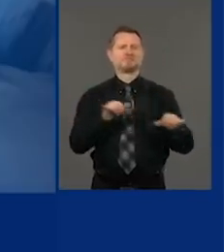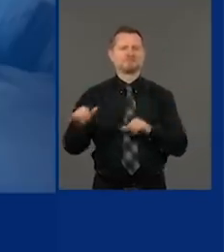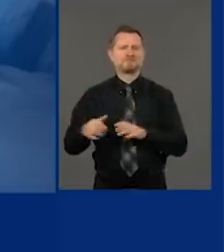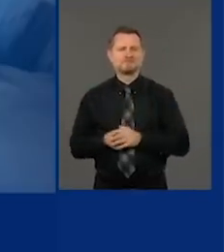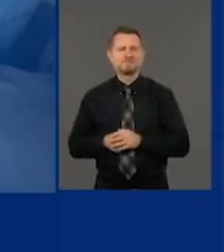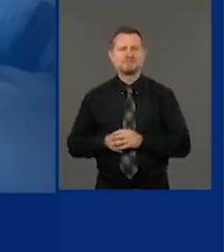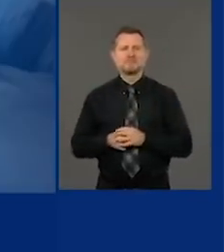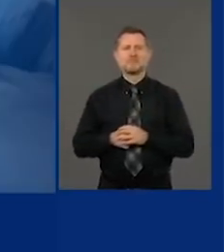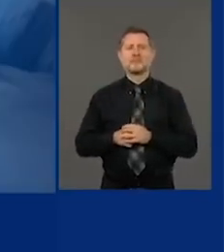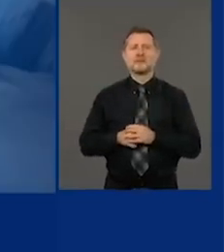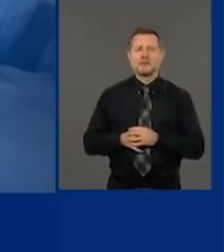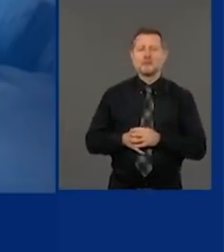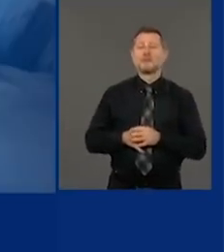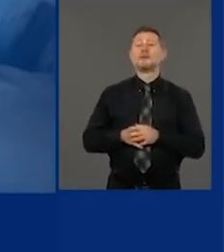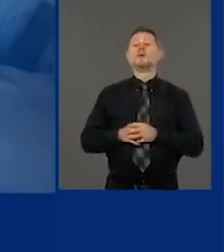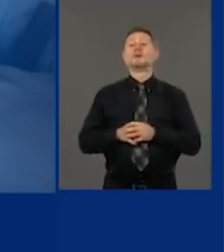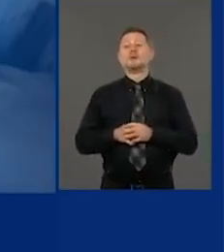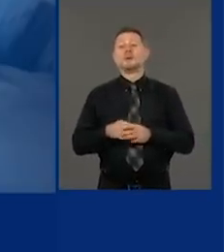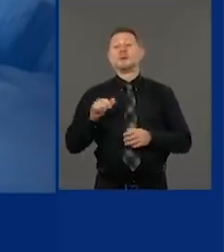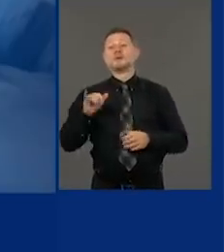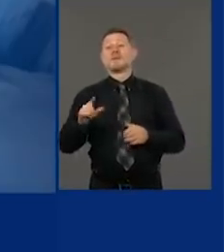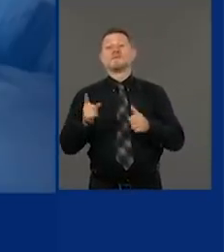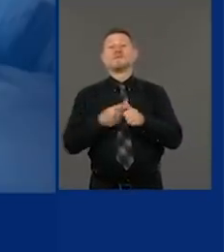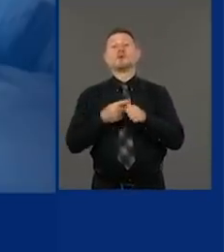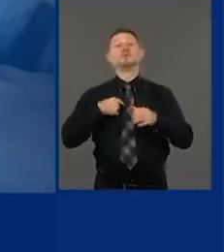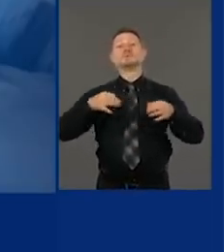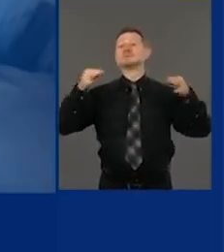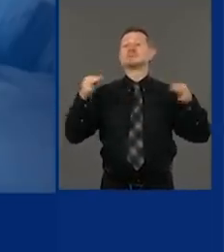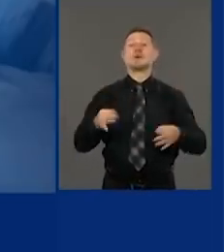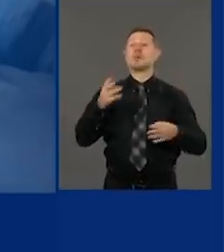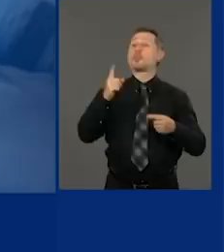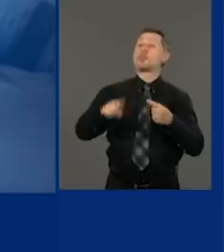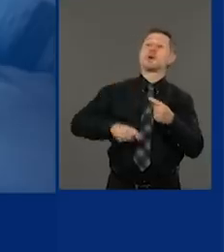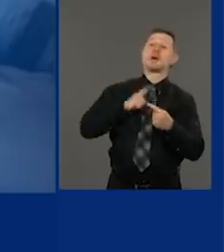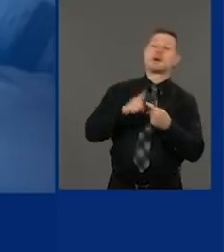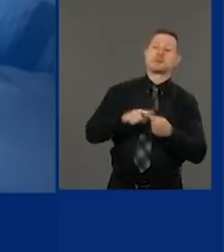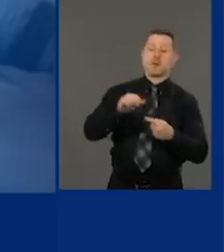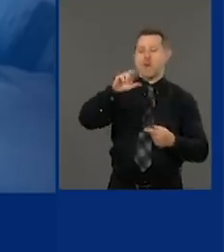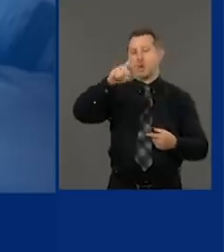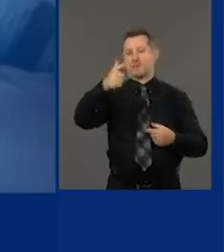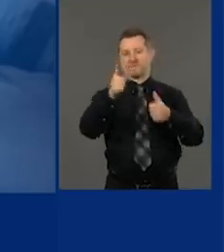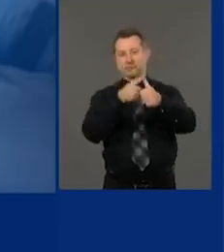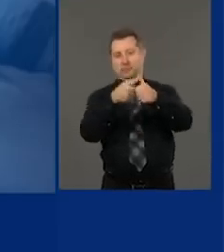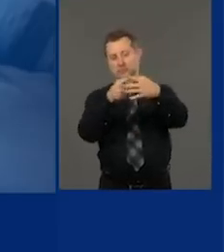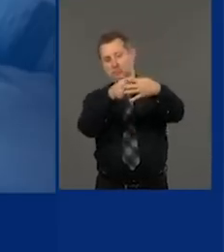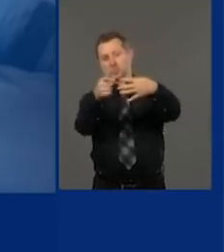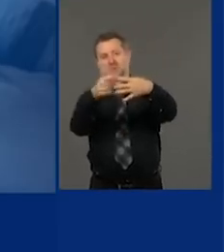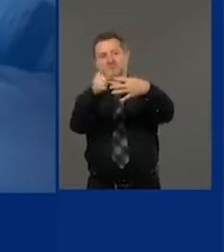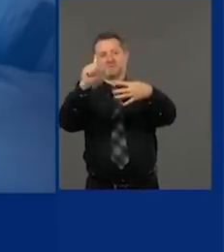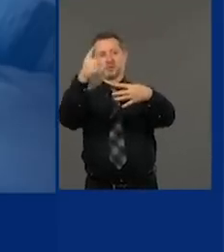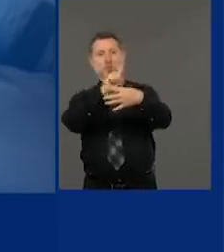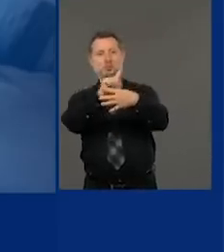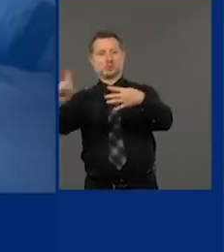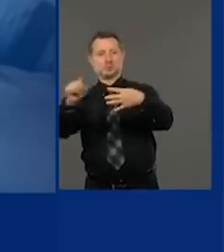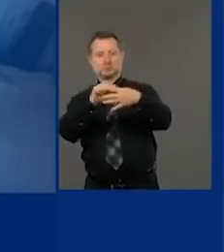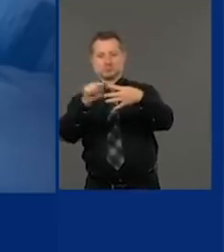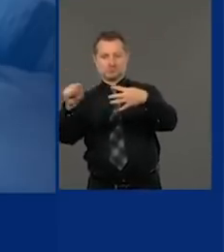We'll make the first decision. We'll look at the numbers the week of August